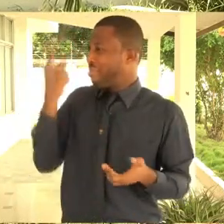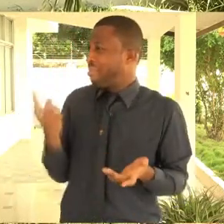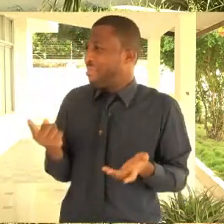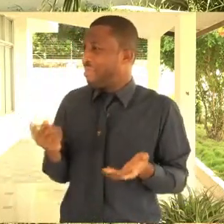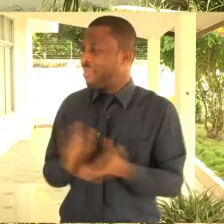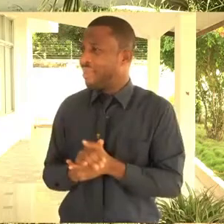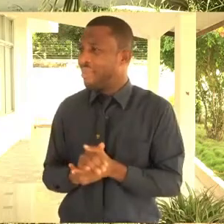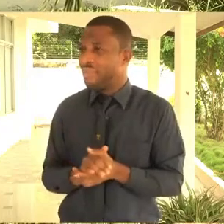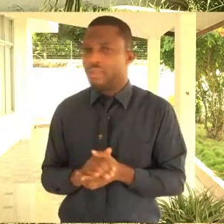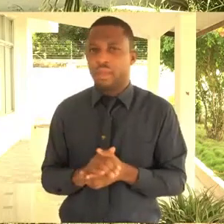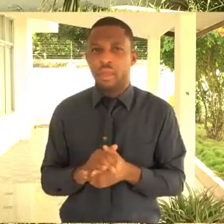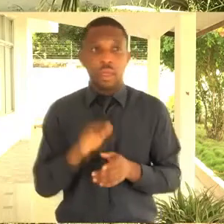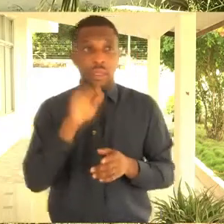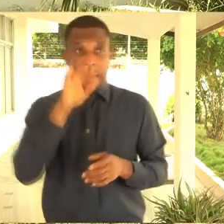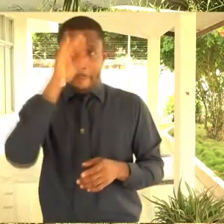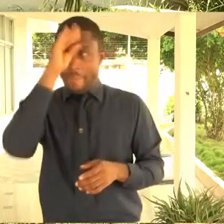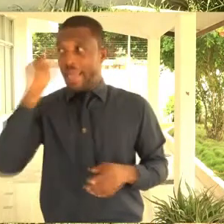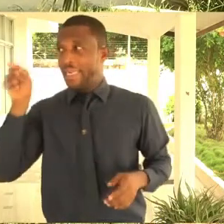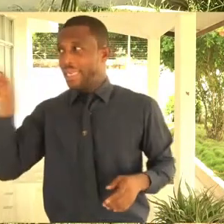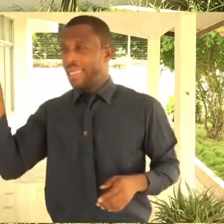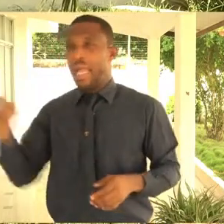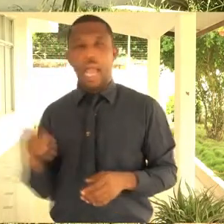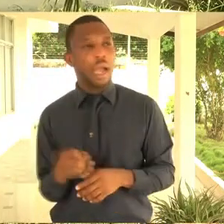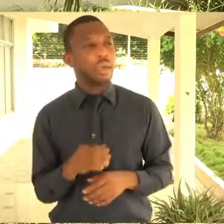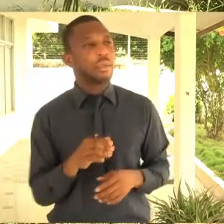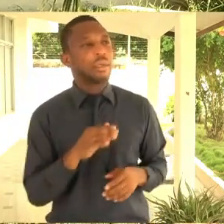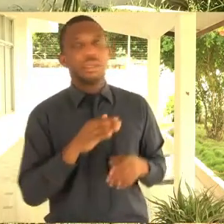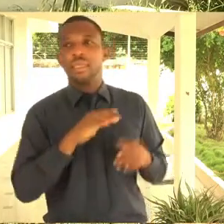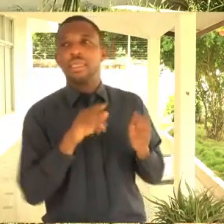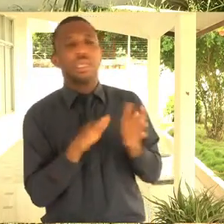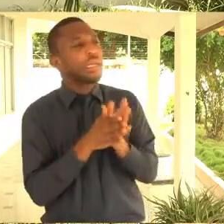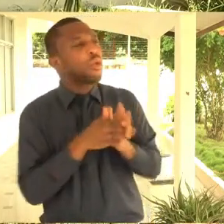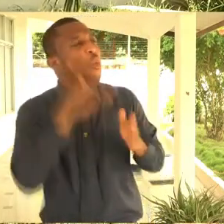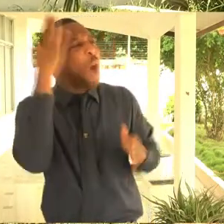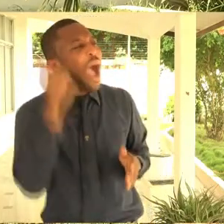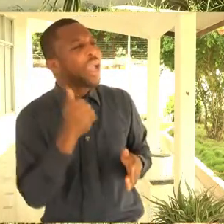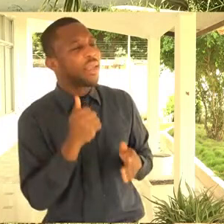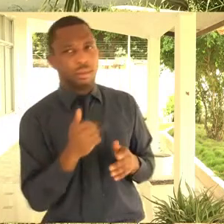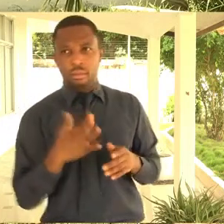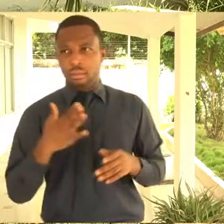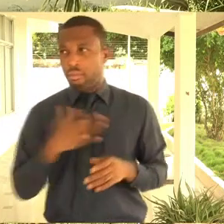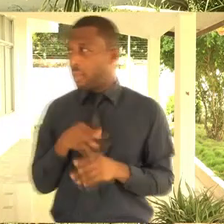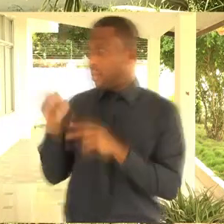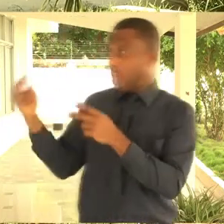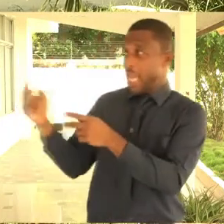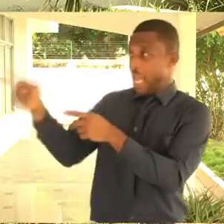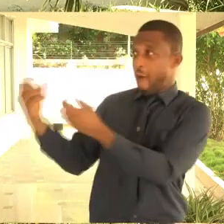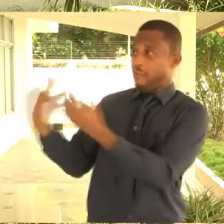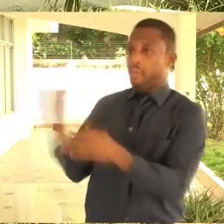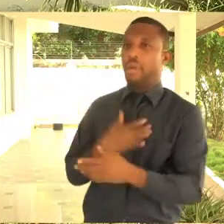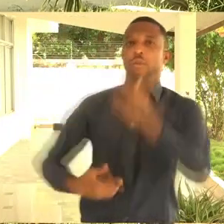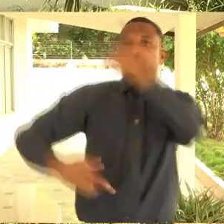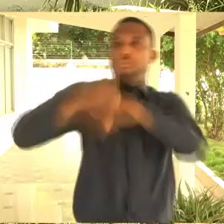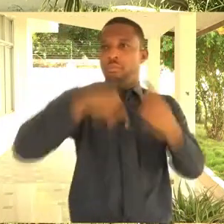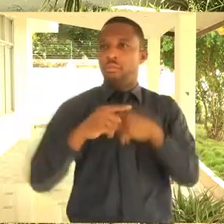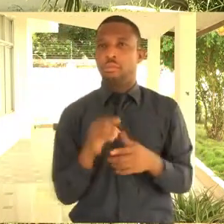asking whether I understand. He wanted me to stop. I said, no, I kept on. So whatever he tells me, I wouldn't reply. I will sign